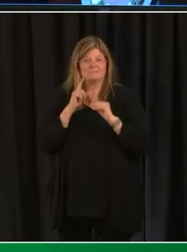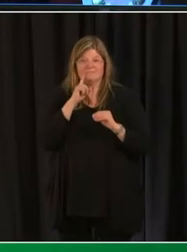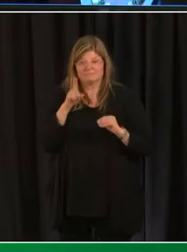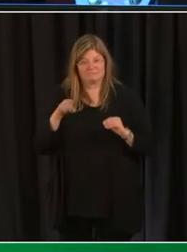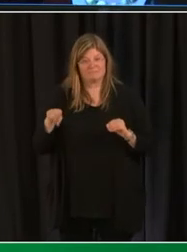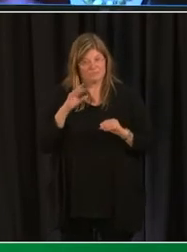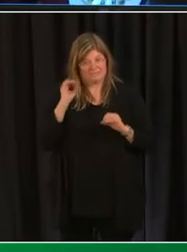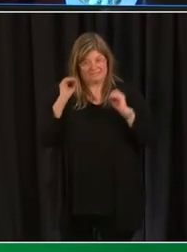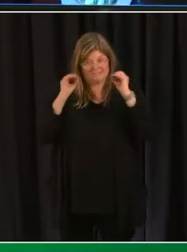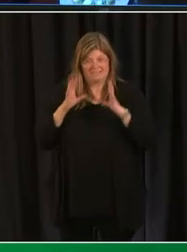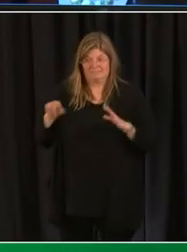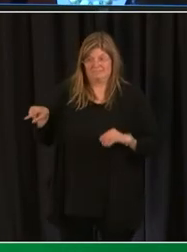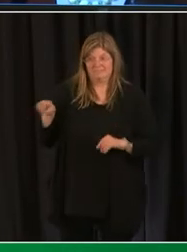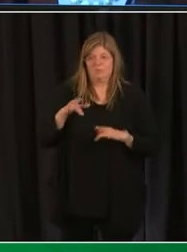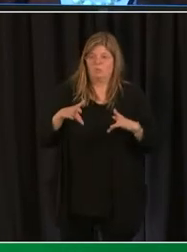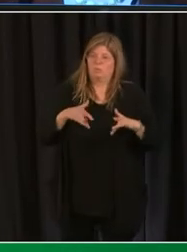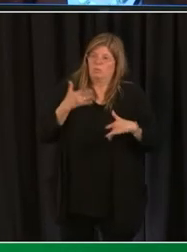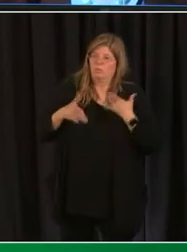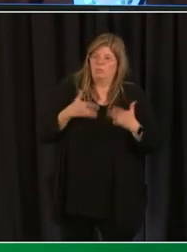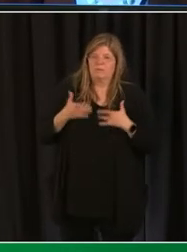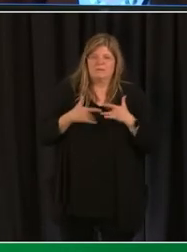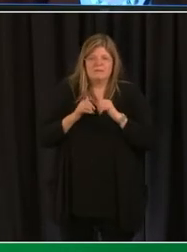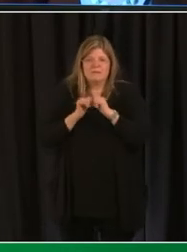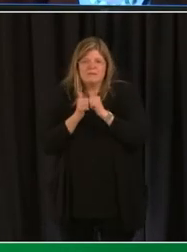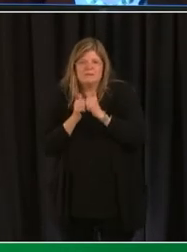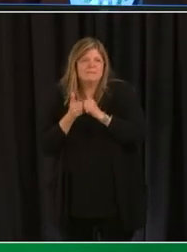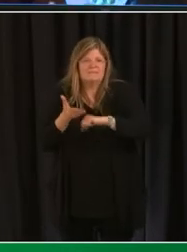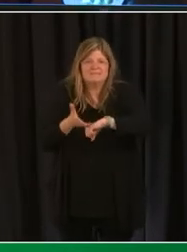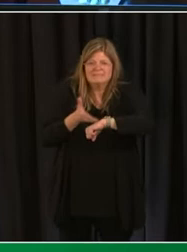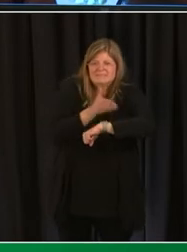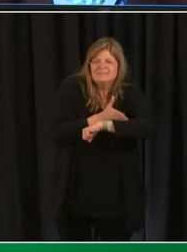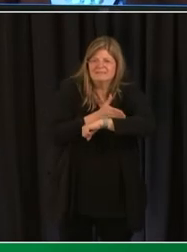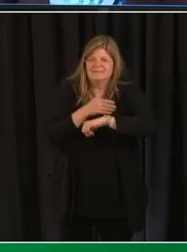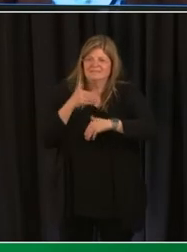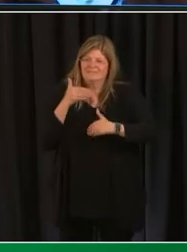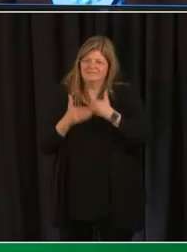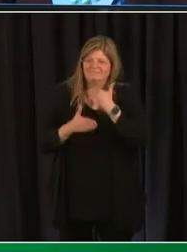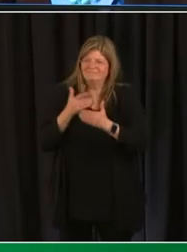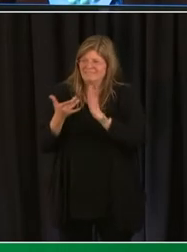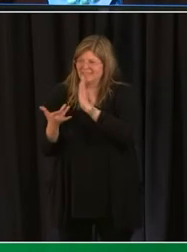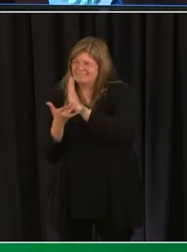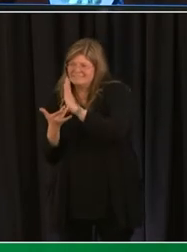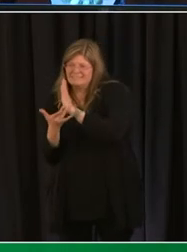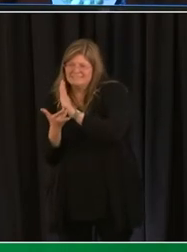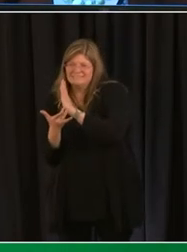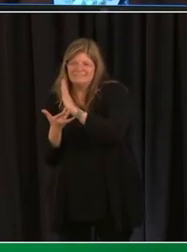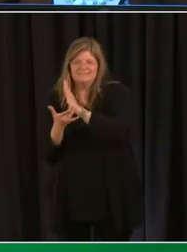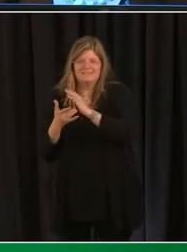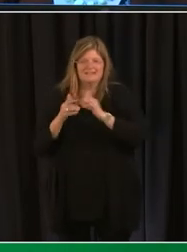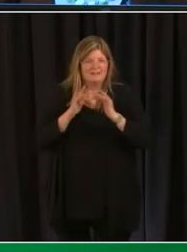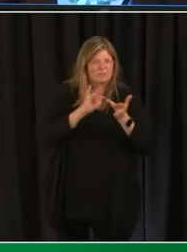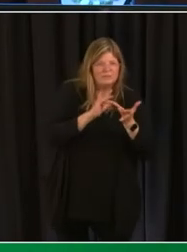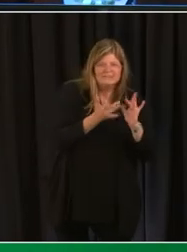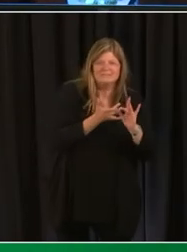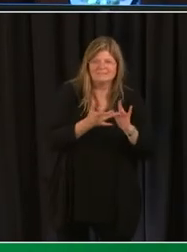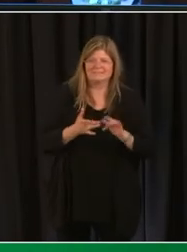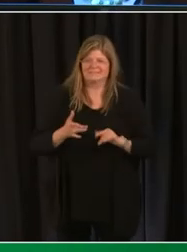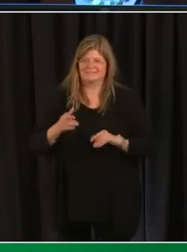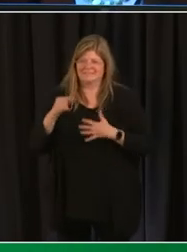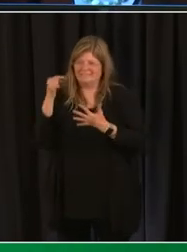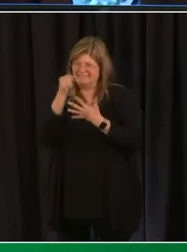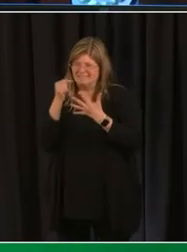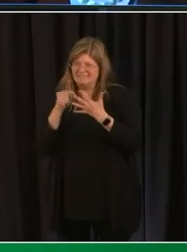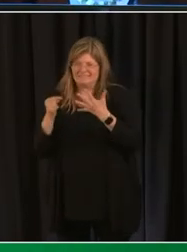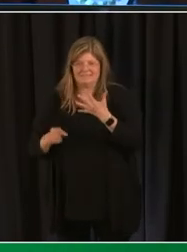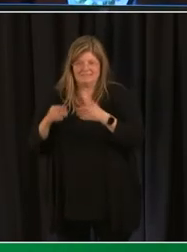students about how their birth about their virtual learning experience including the challenges and the opportunities that their classmates